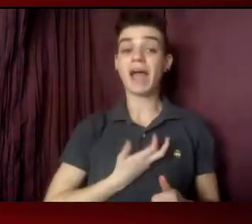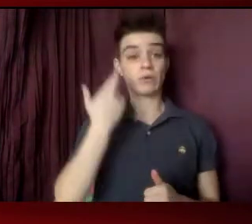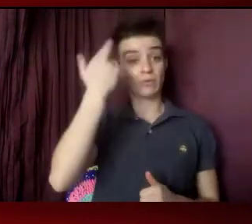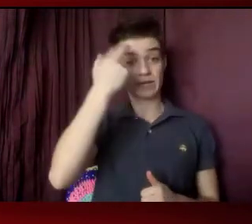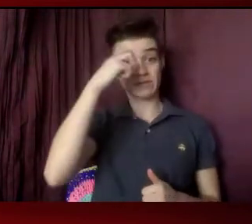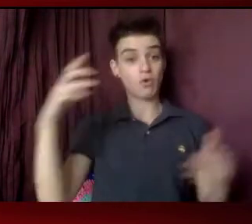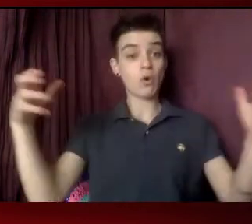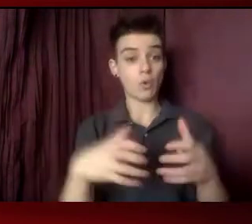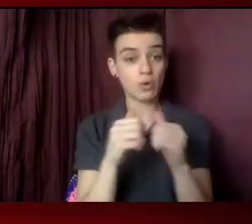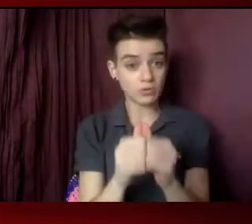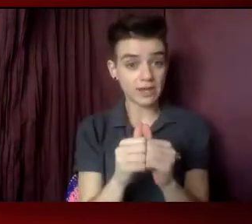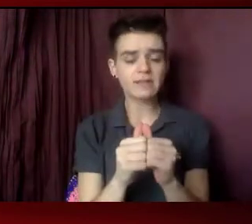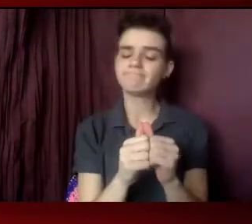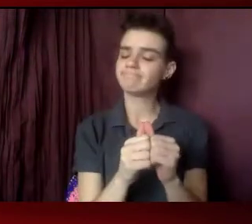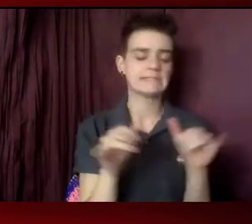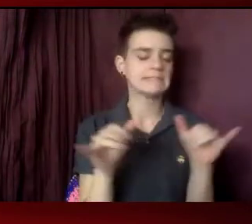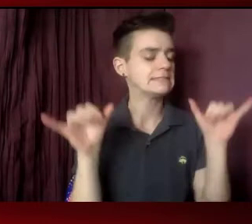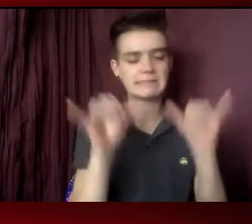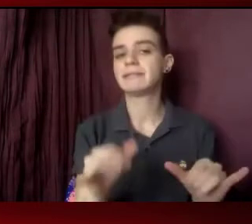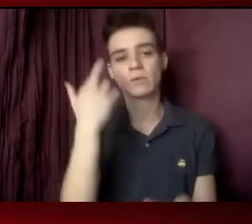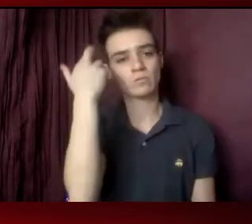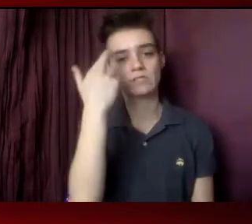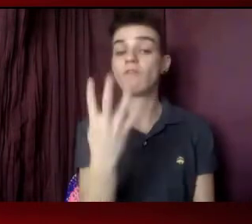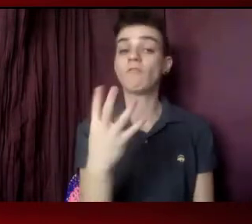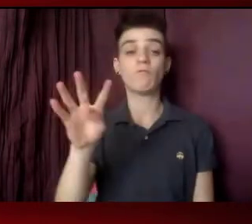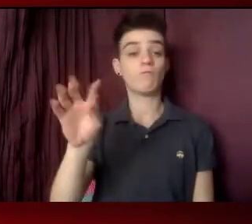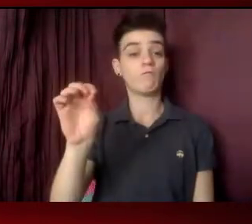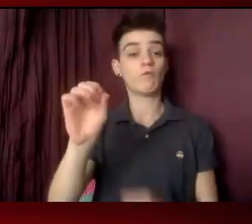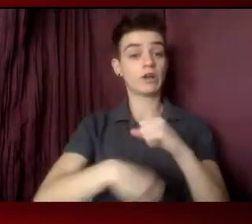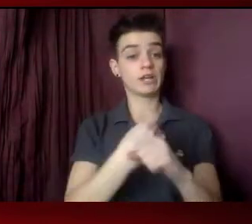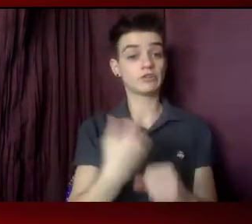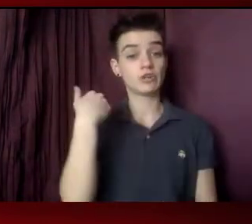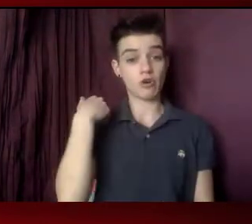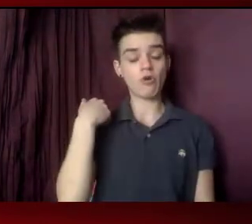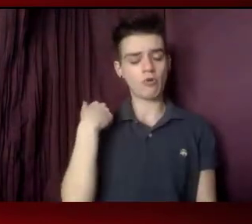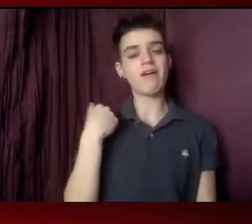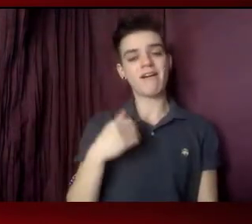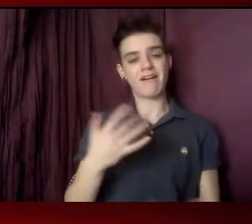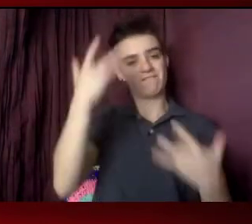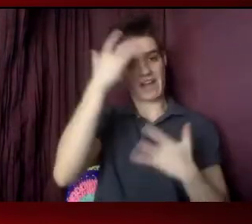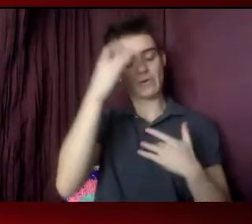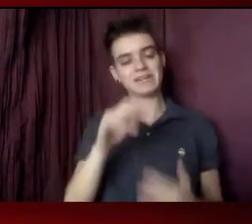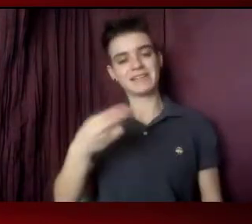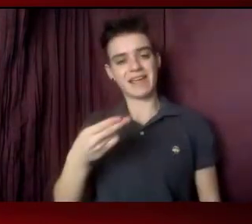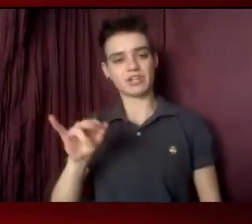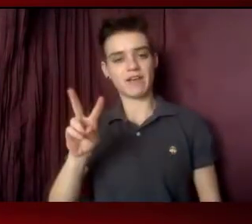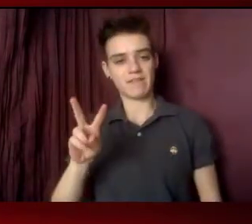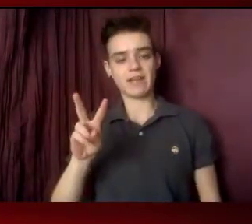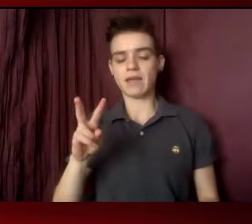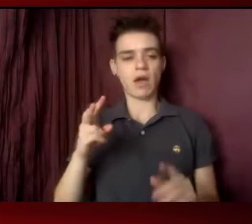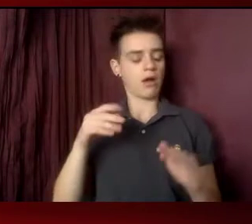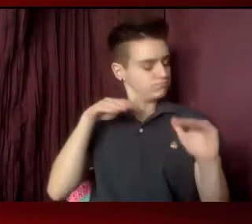is the same. That 40 years ago, a virus called HIV came into our world